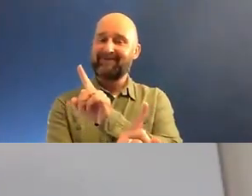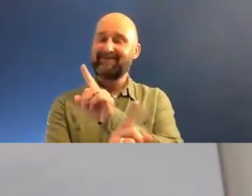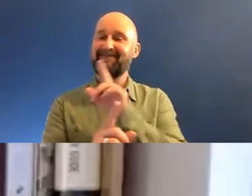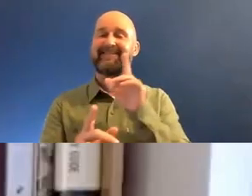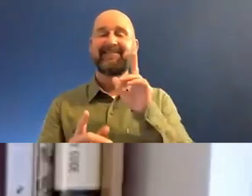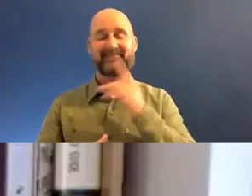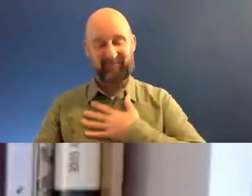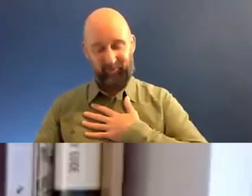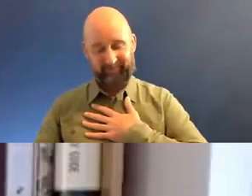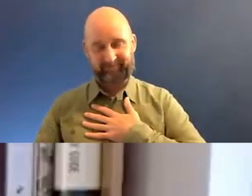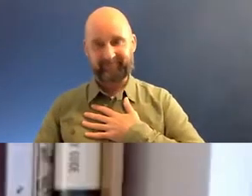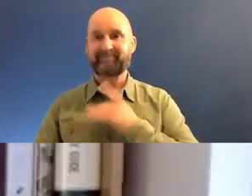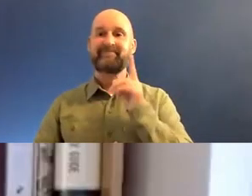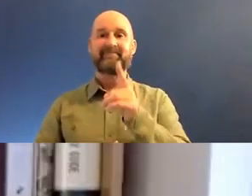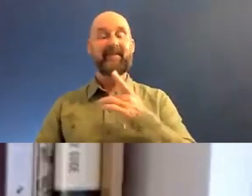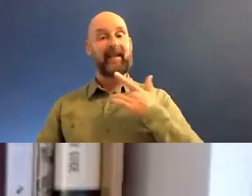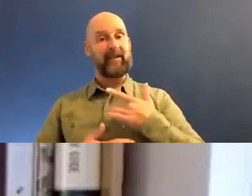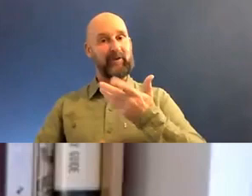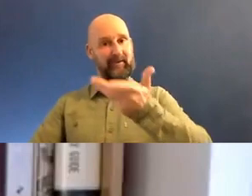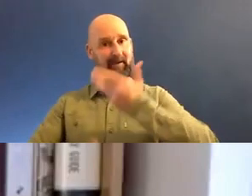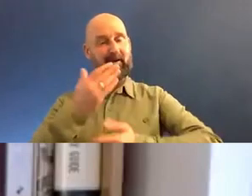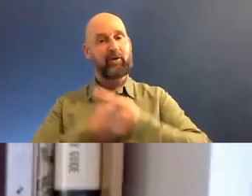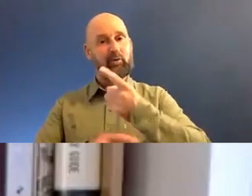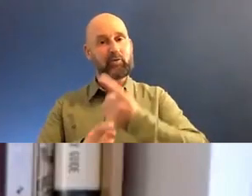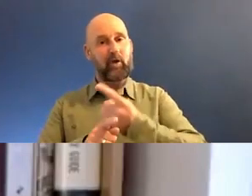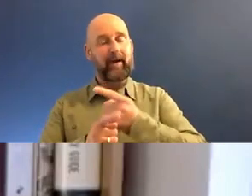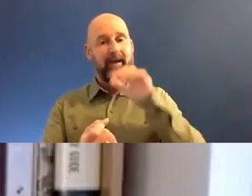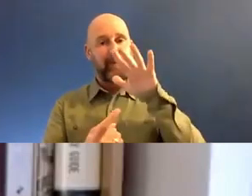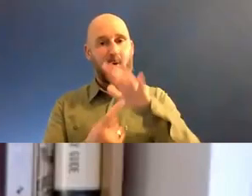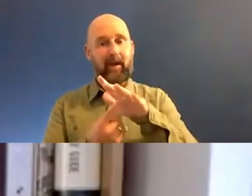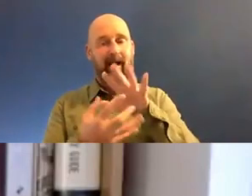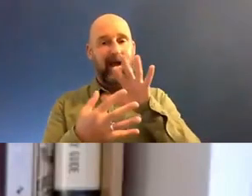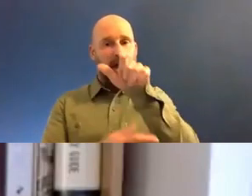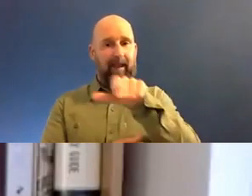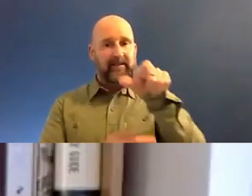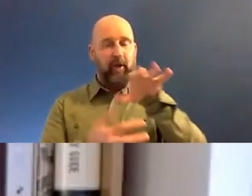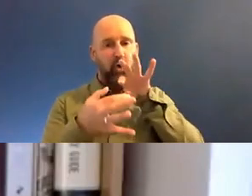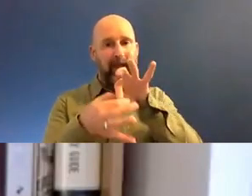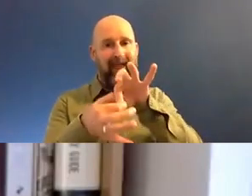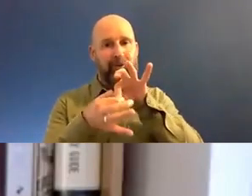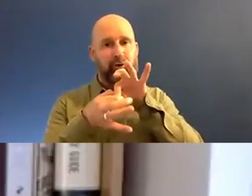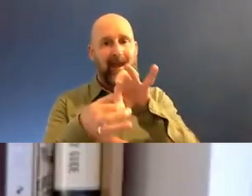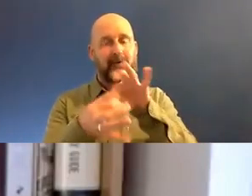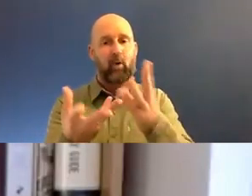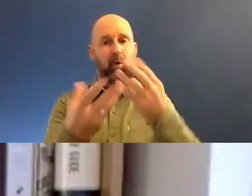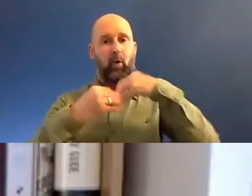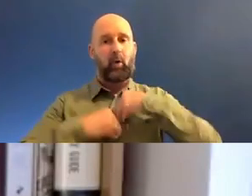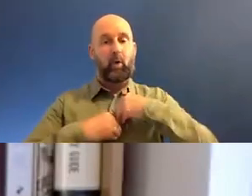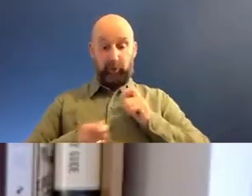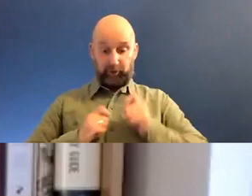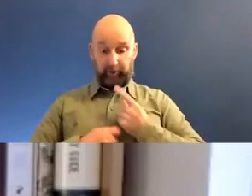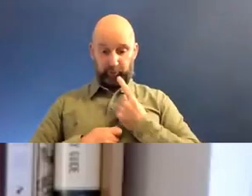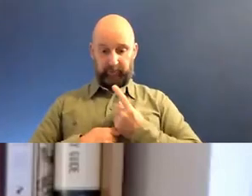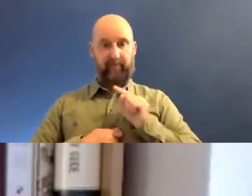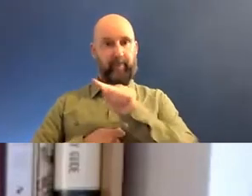But very interesting here. You also talk about the importance of connecting to individuals and of facilitating some change beyond yourself, change in